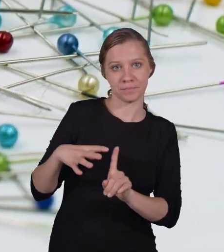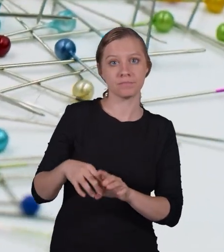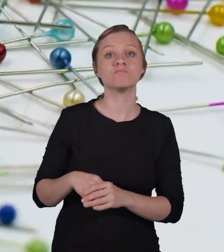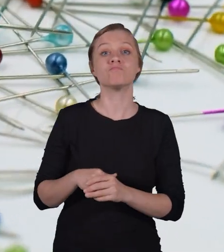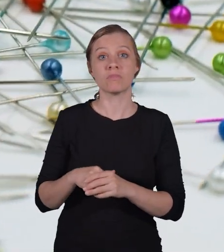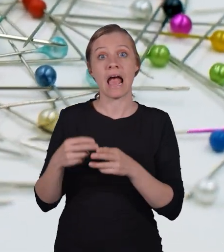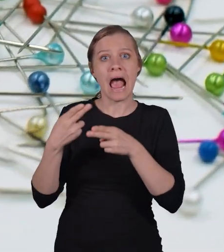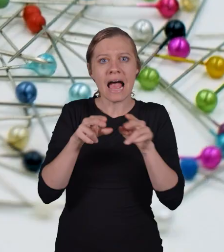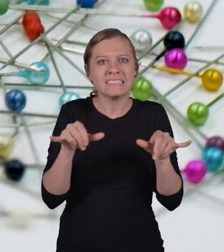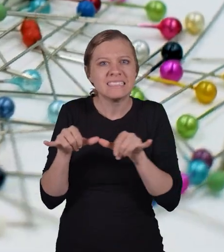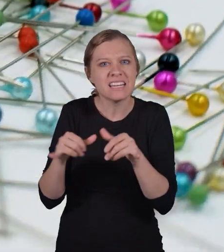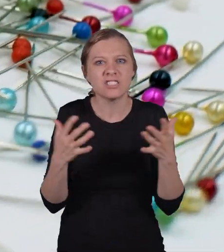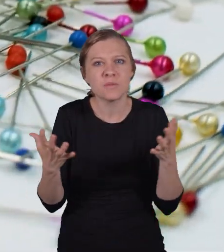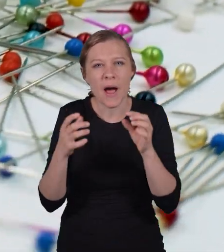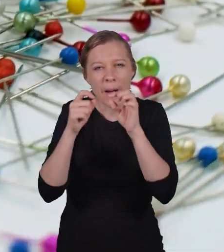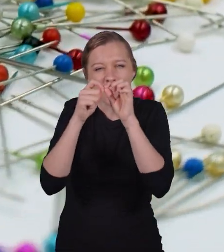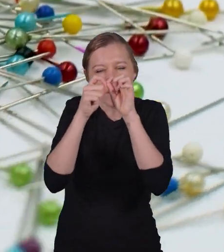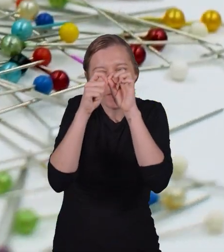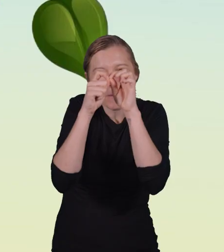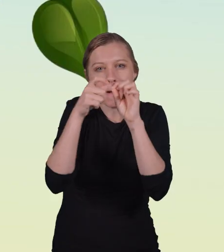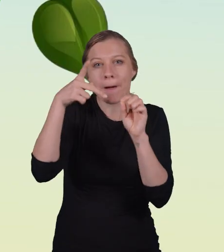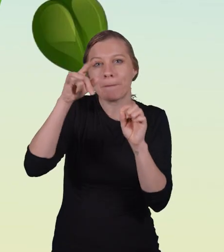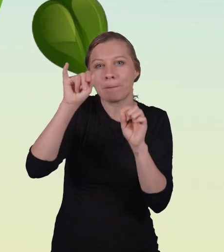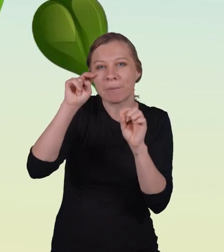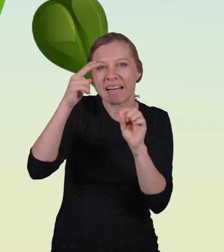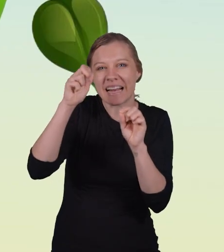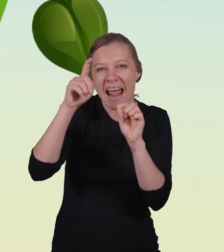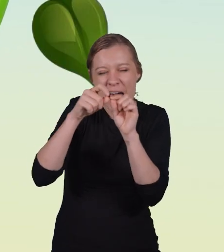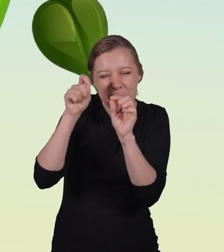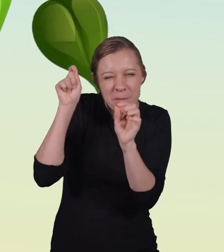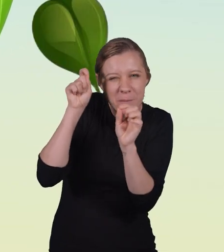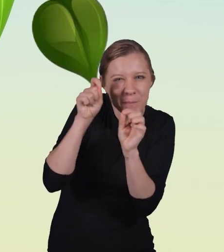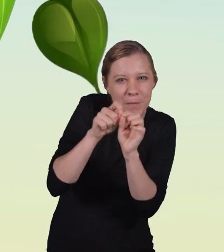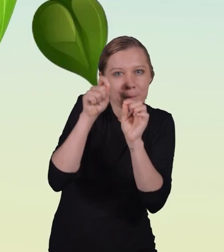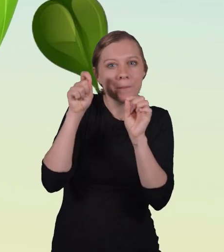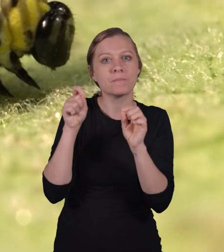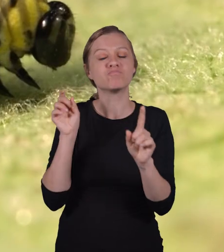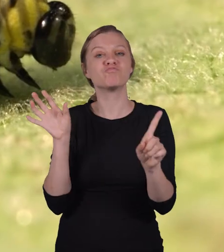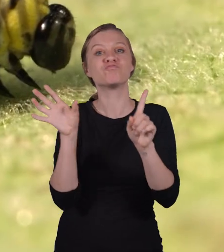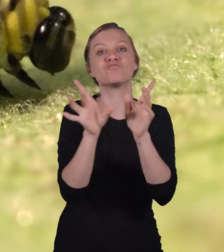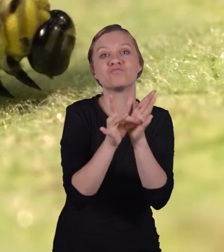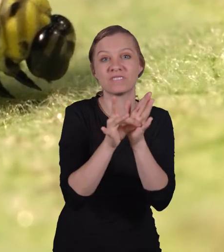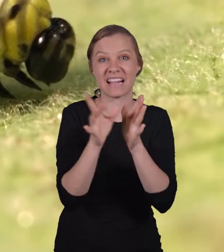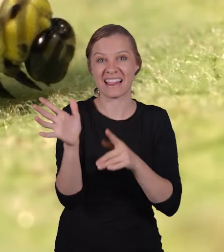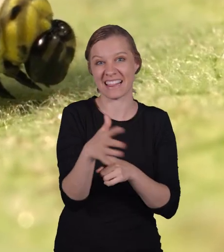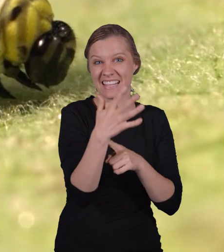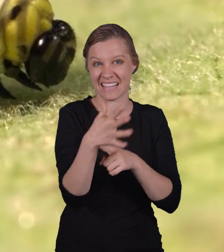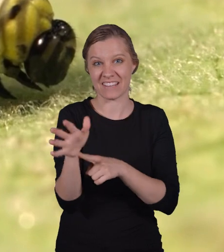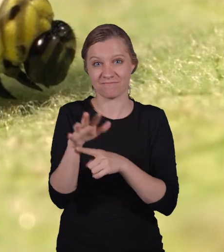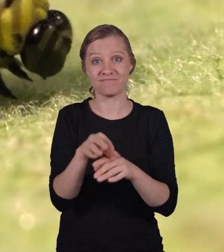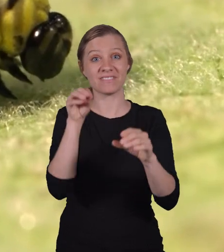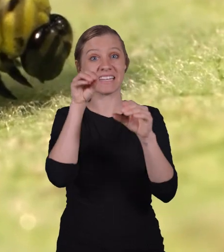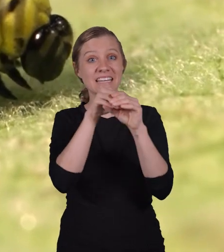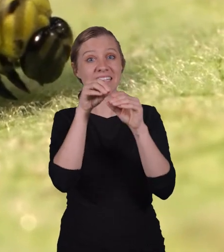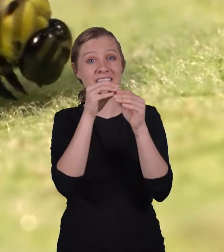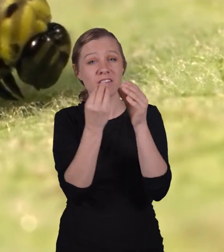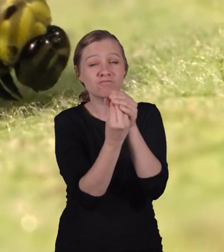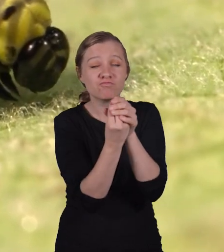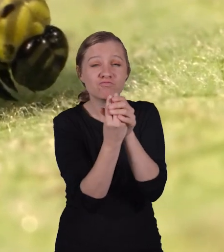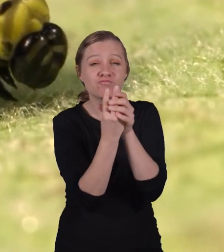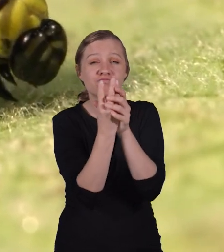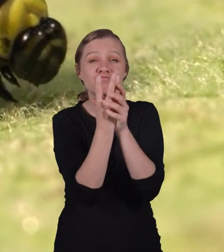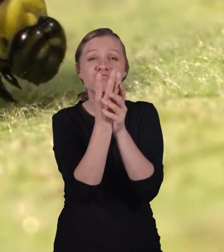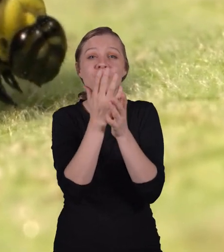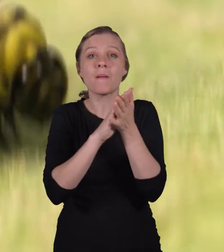are about the size of a pinhead and are attached to a leaf. Inside, the growth of a caterpillar